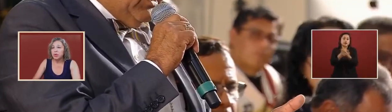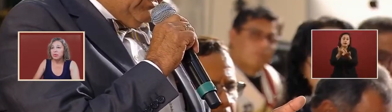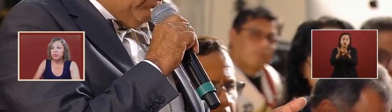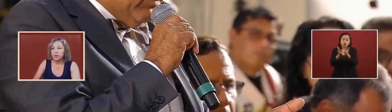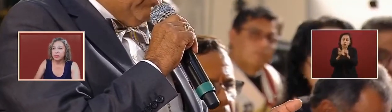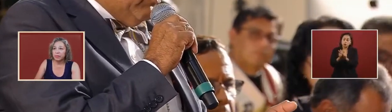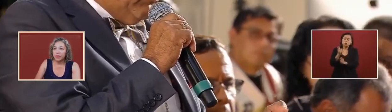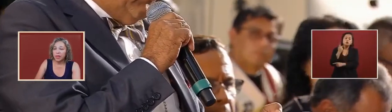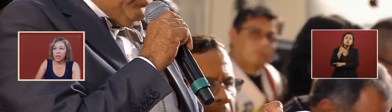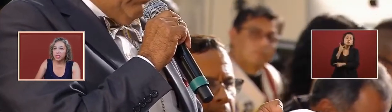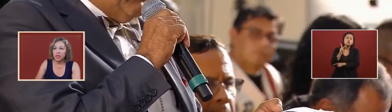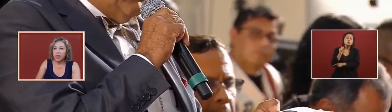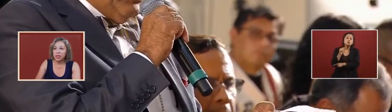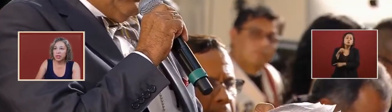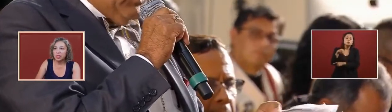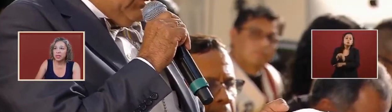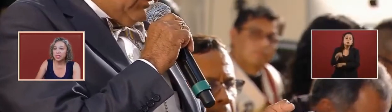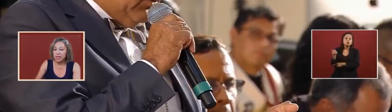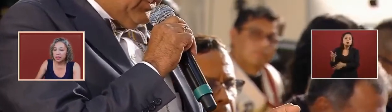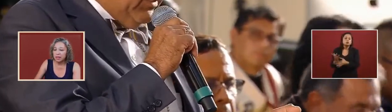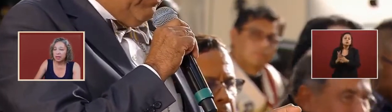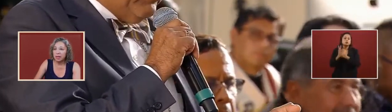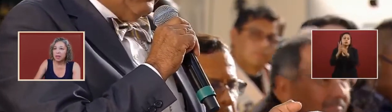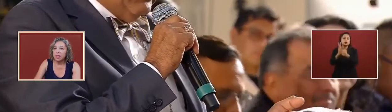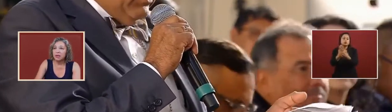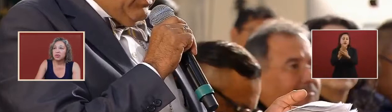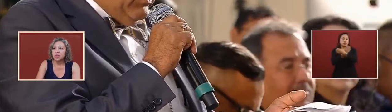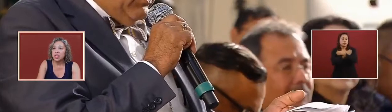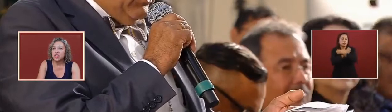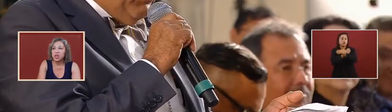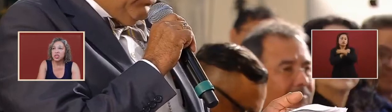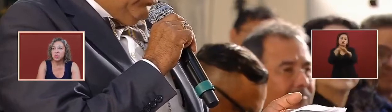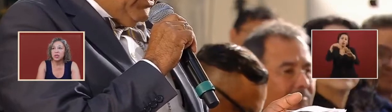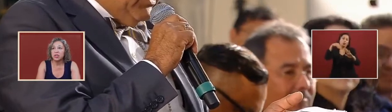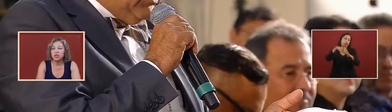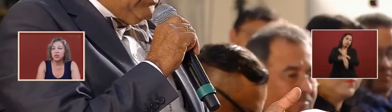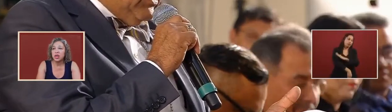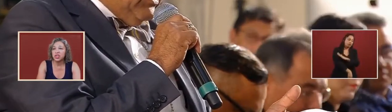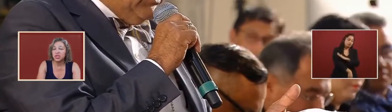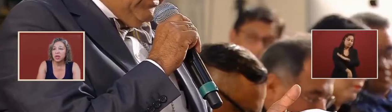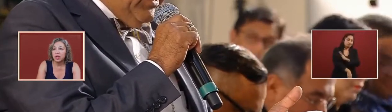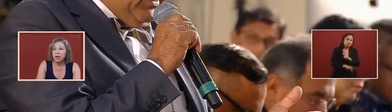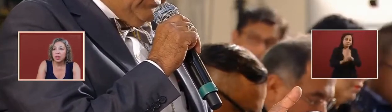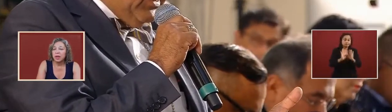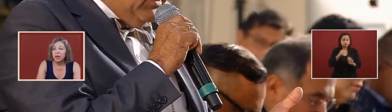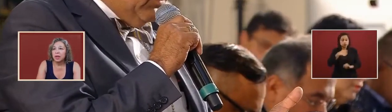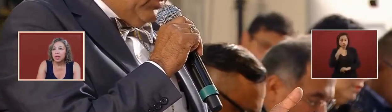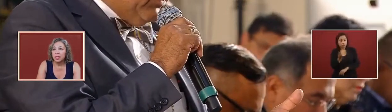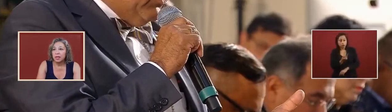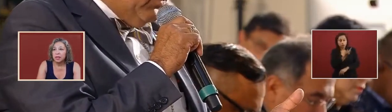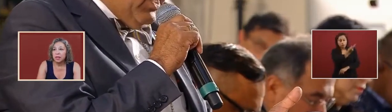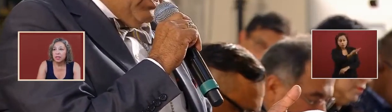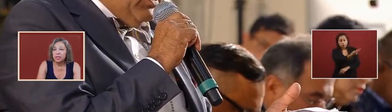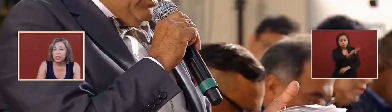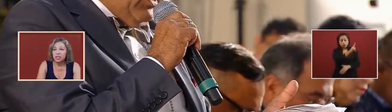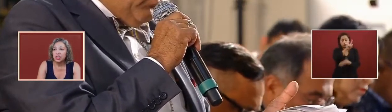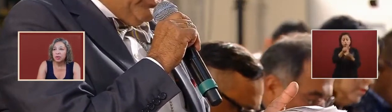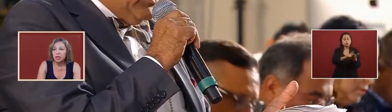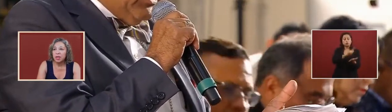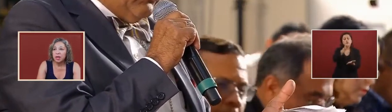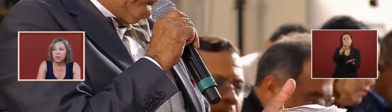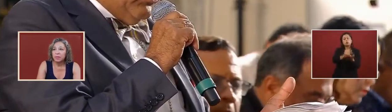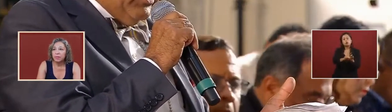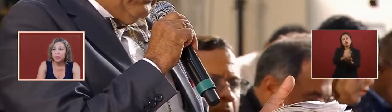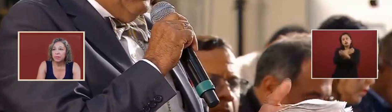approved education they said that education went to the trash is it the